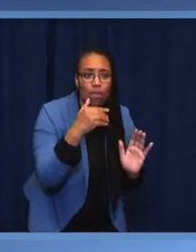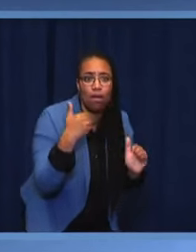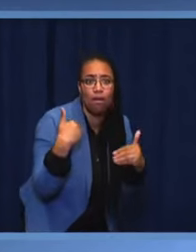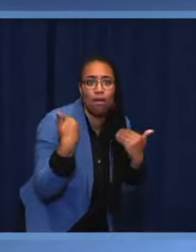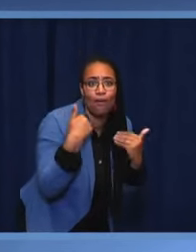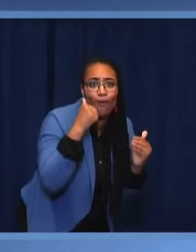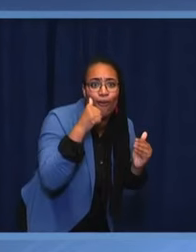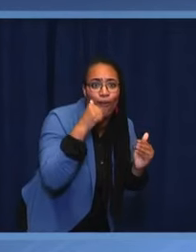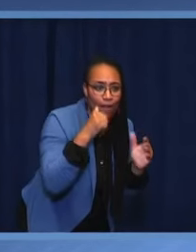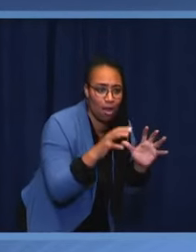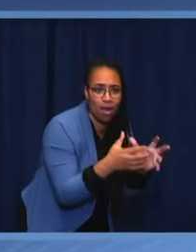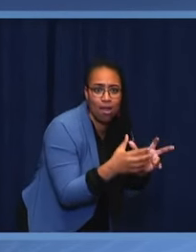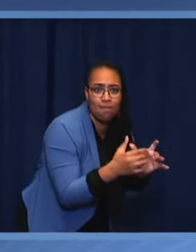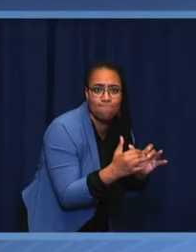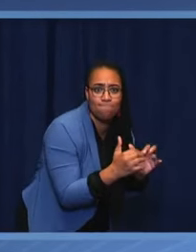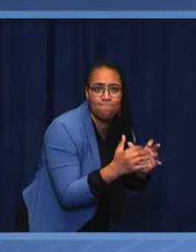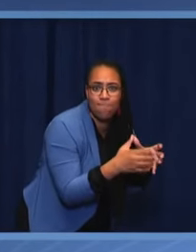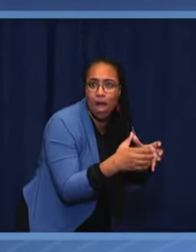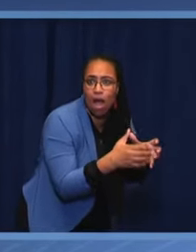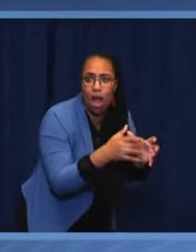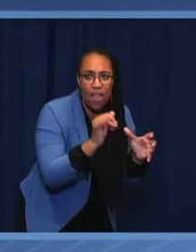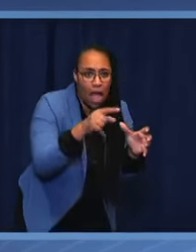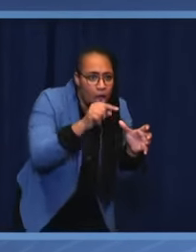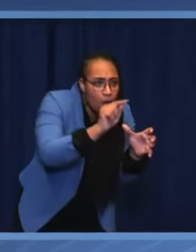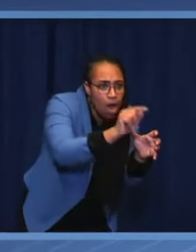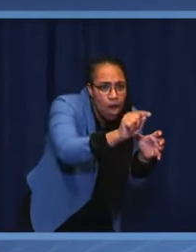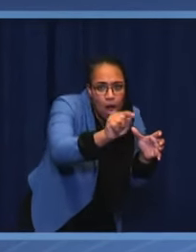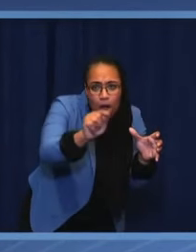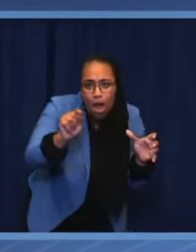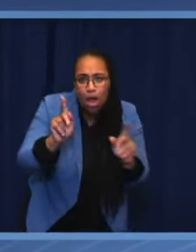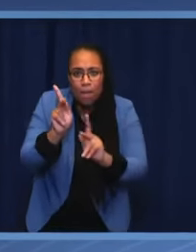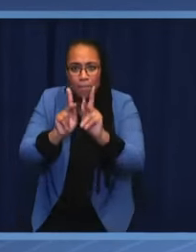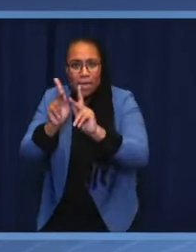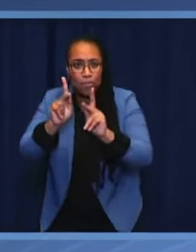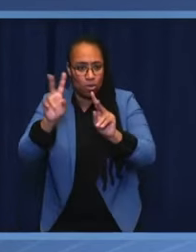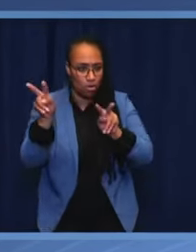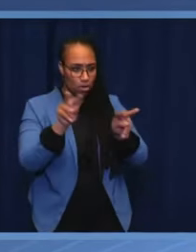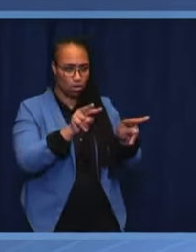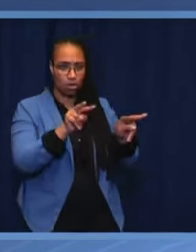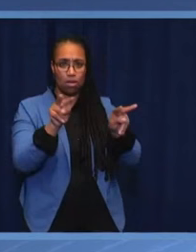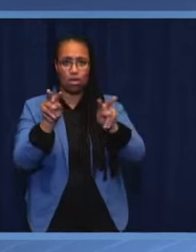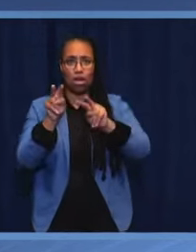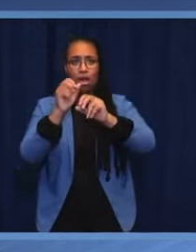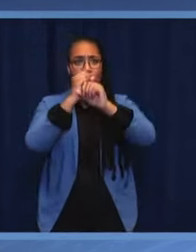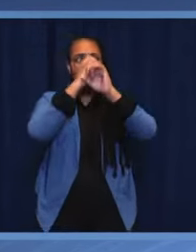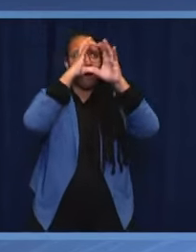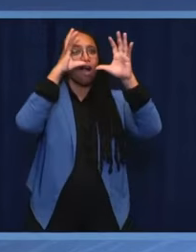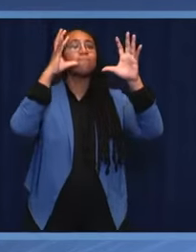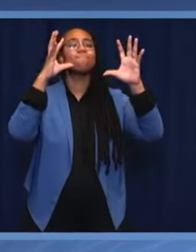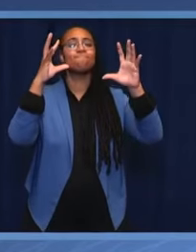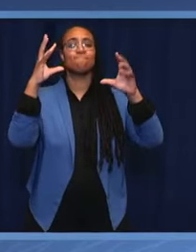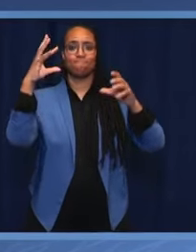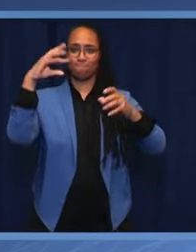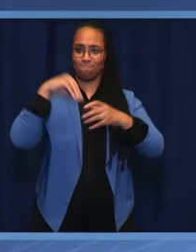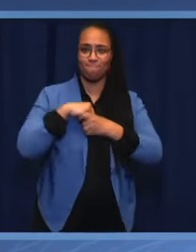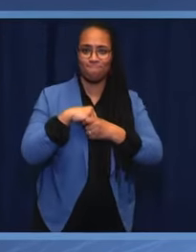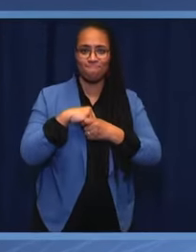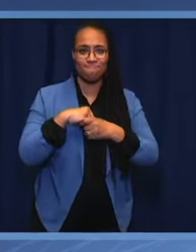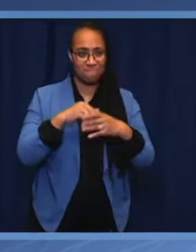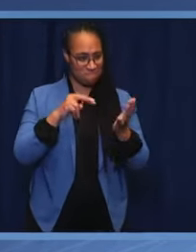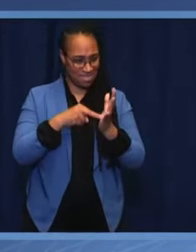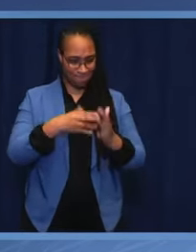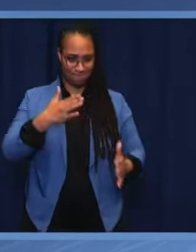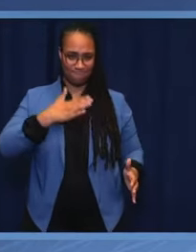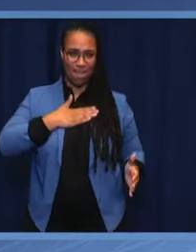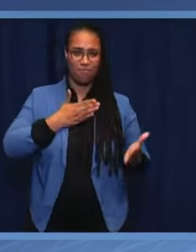we need educated citizens who are able to fully take on their rights and duties. Democracy